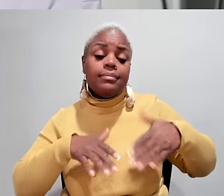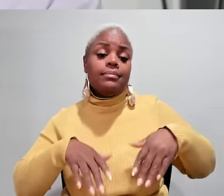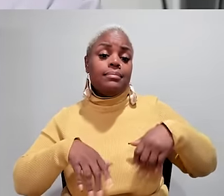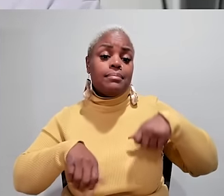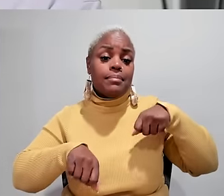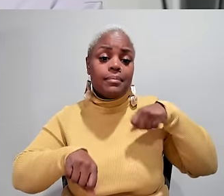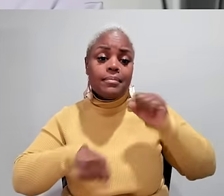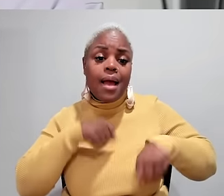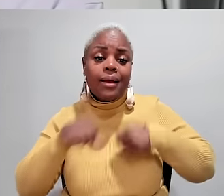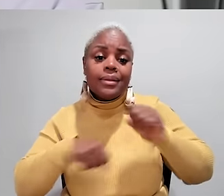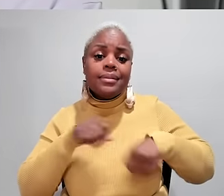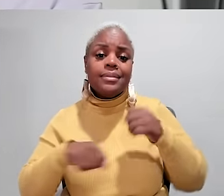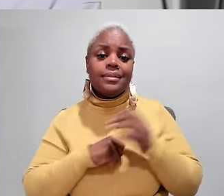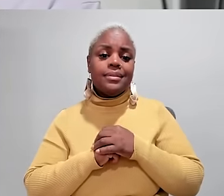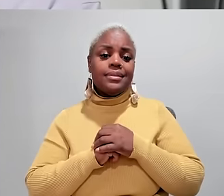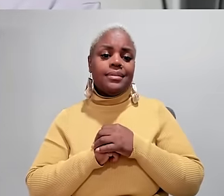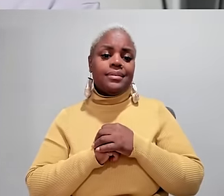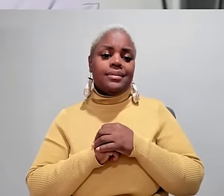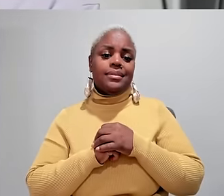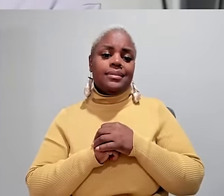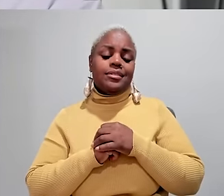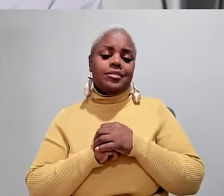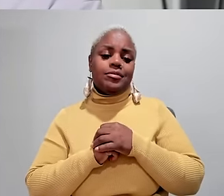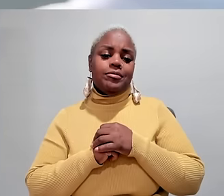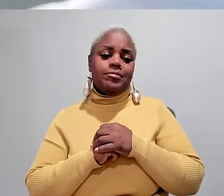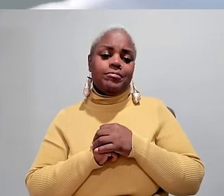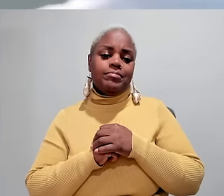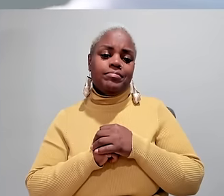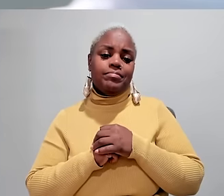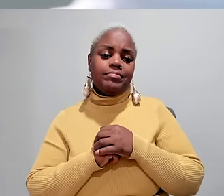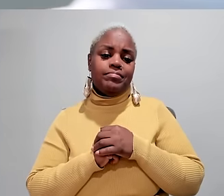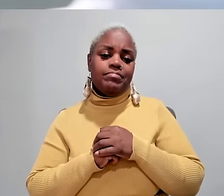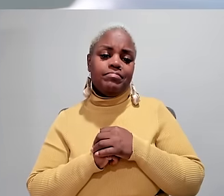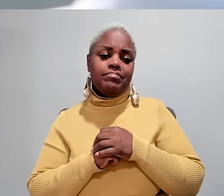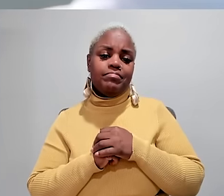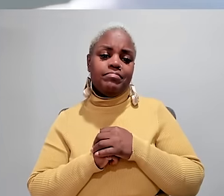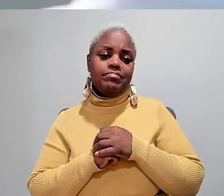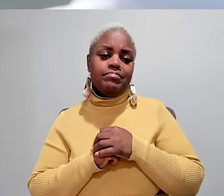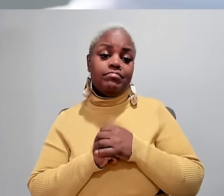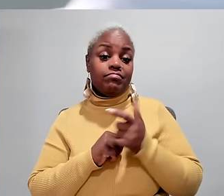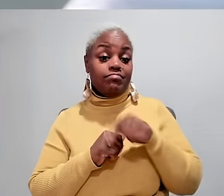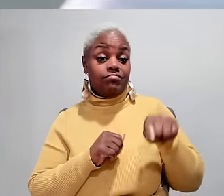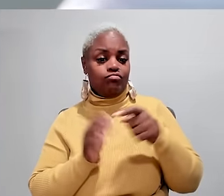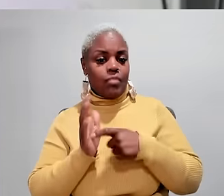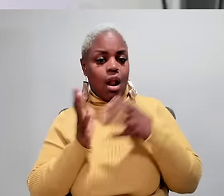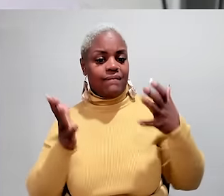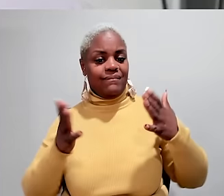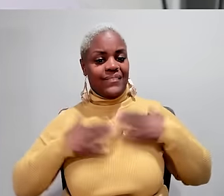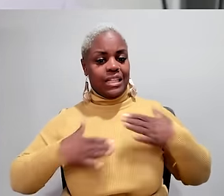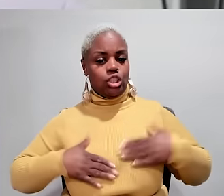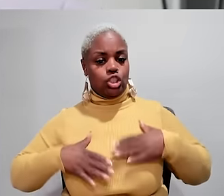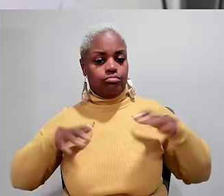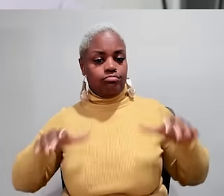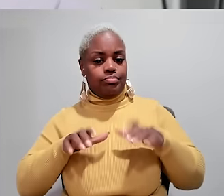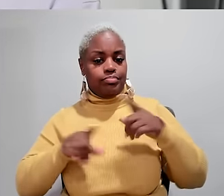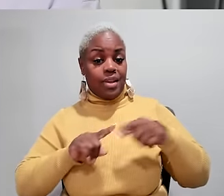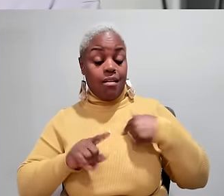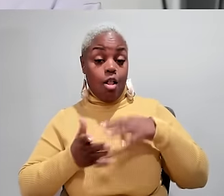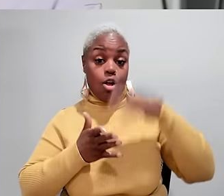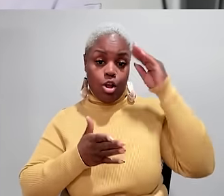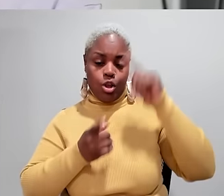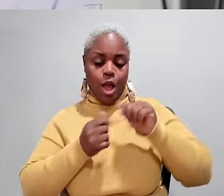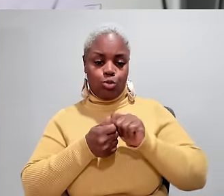that I love to do like biking walking things that require